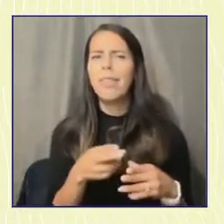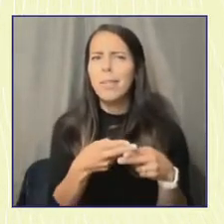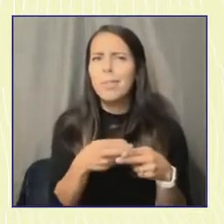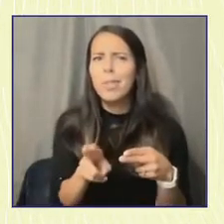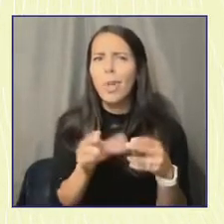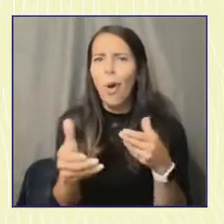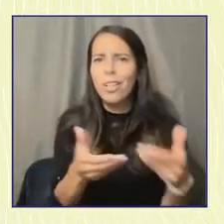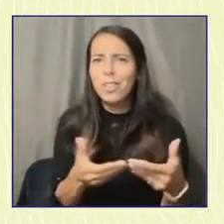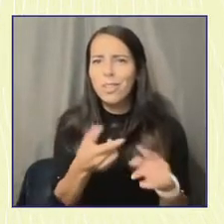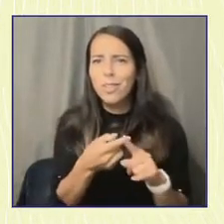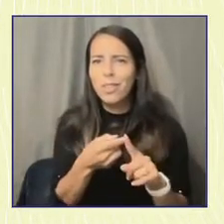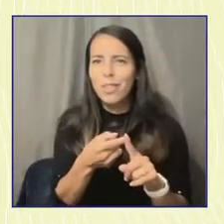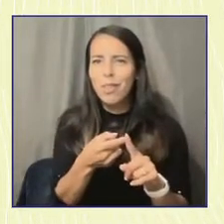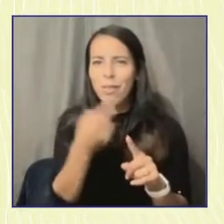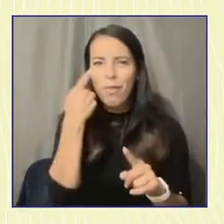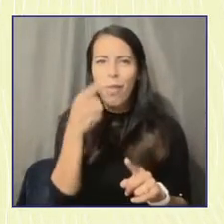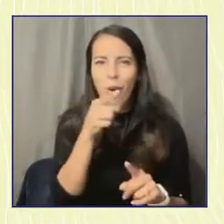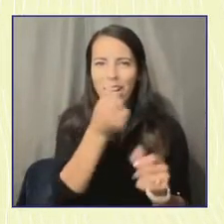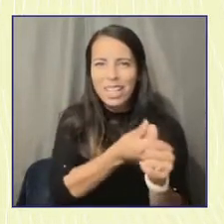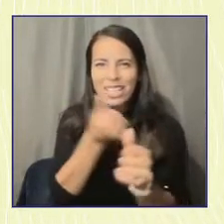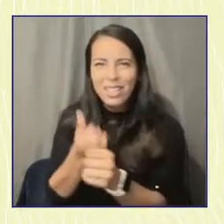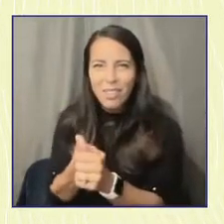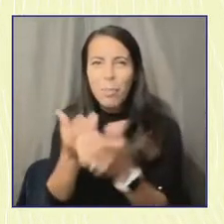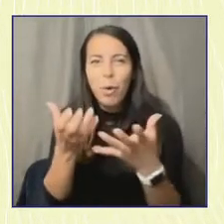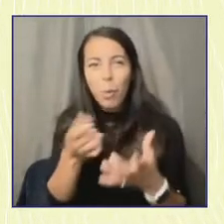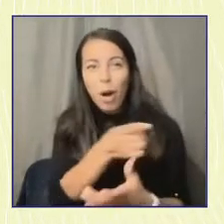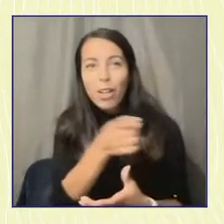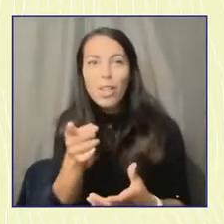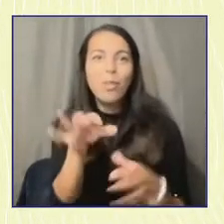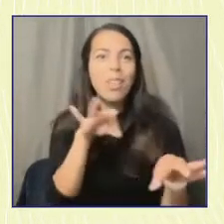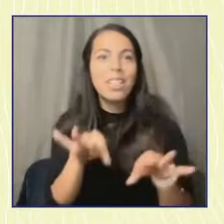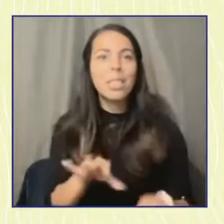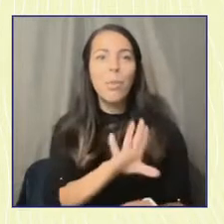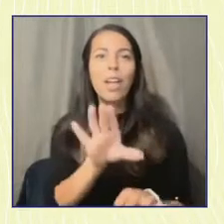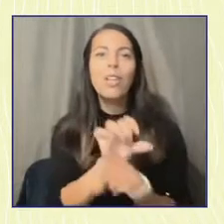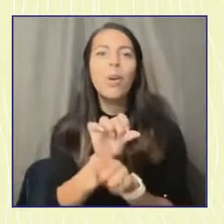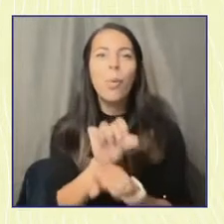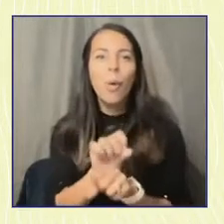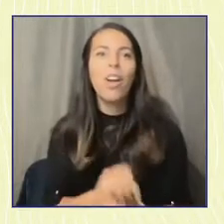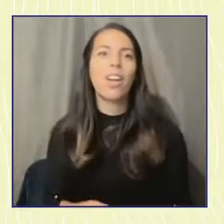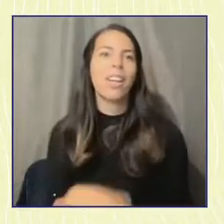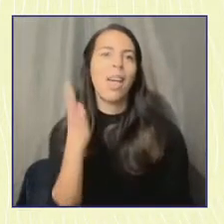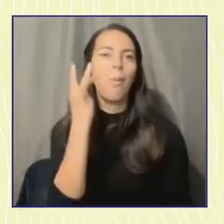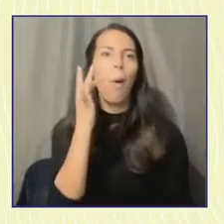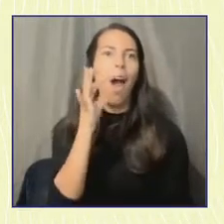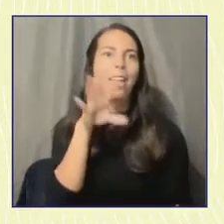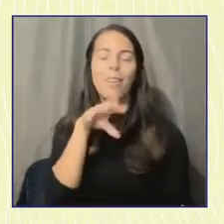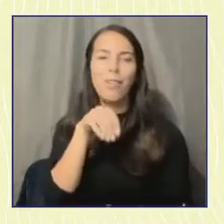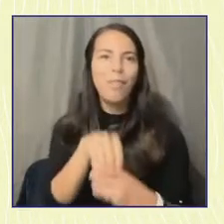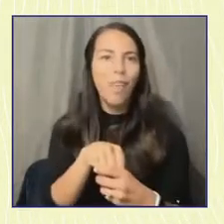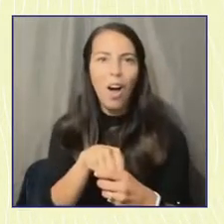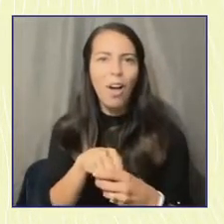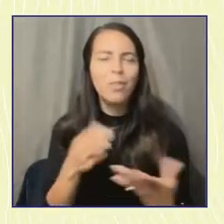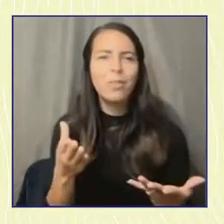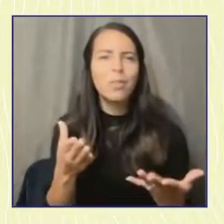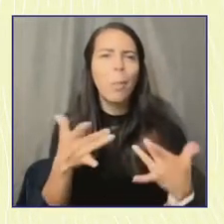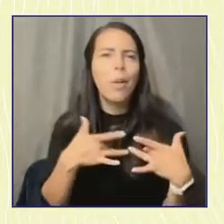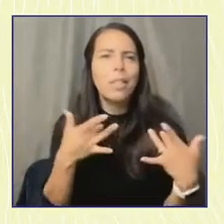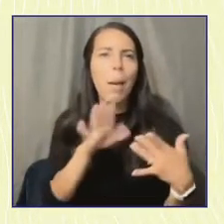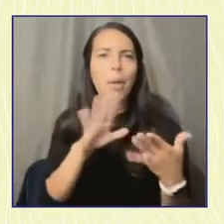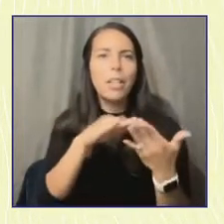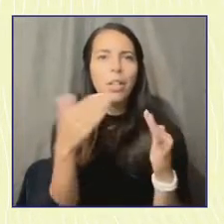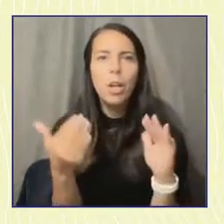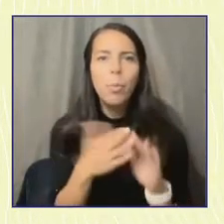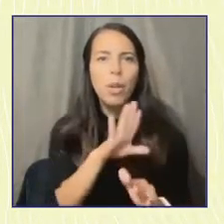an opportunity to introduce your work. And most importantly, kind of what drove each of you to it, like what's going on in your communities and your lives